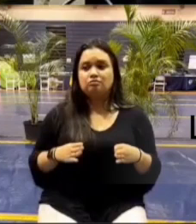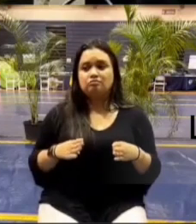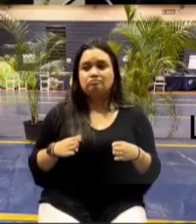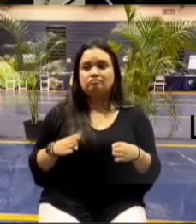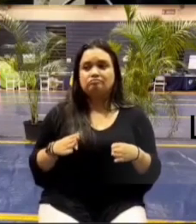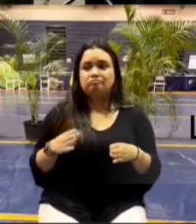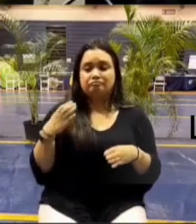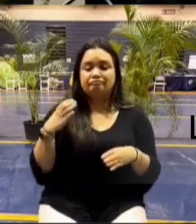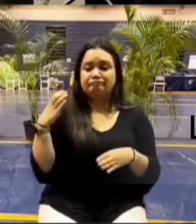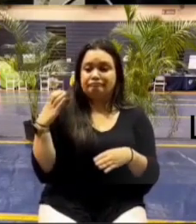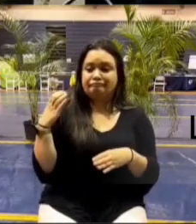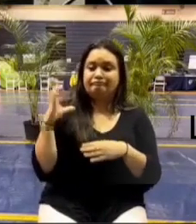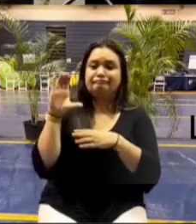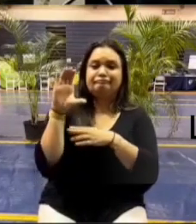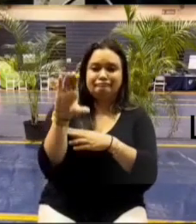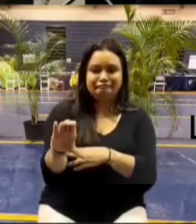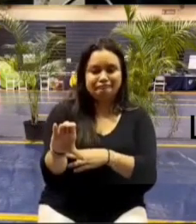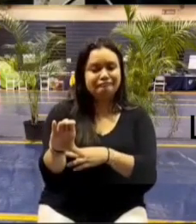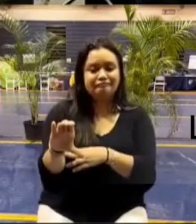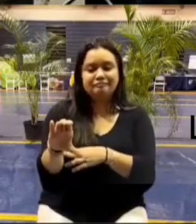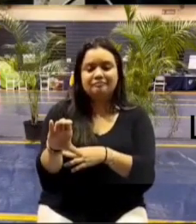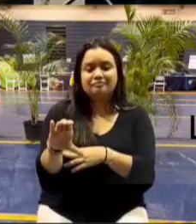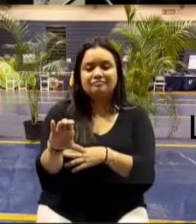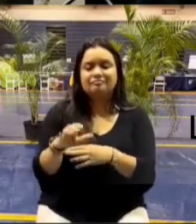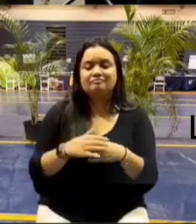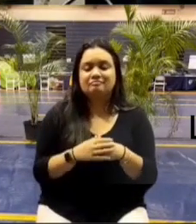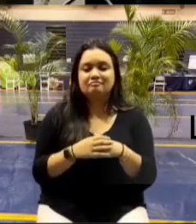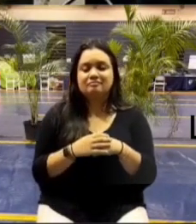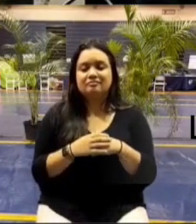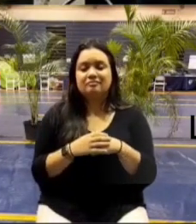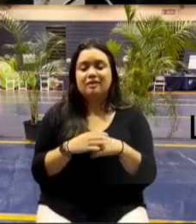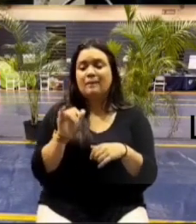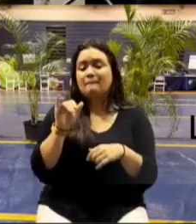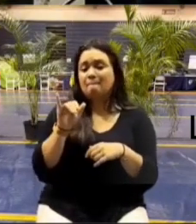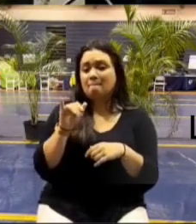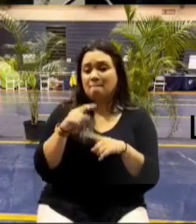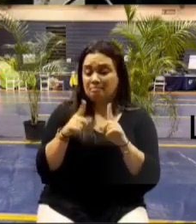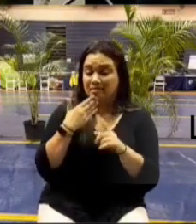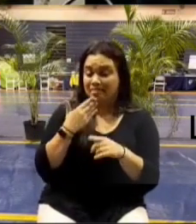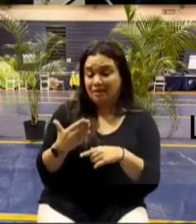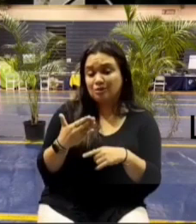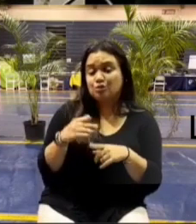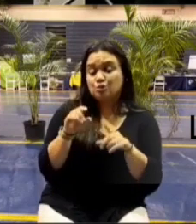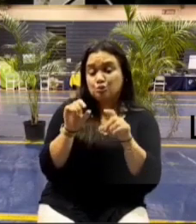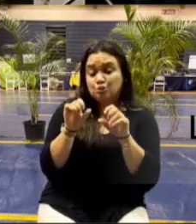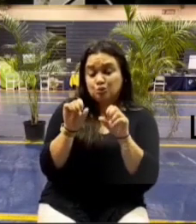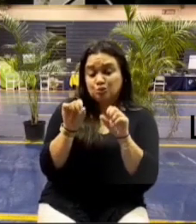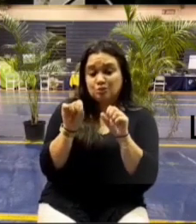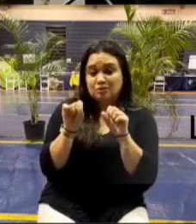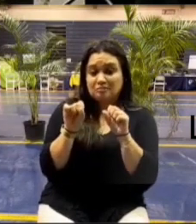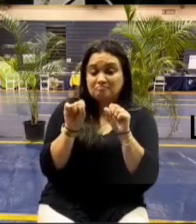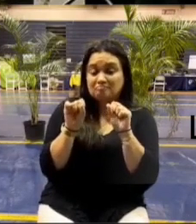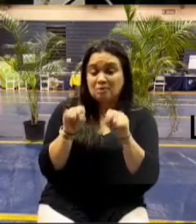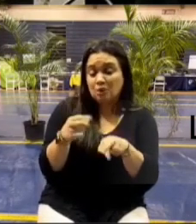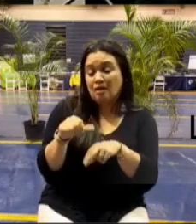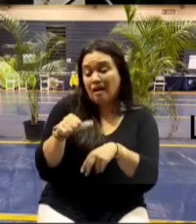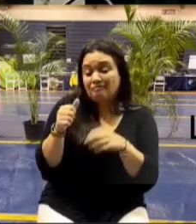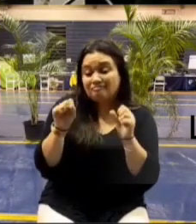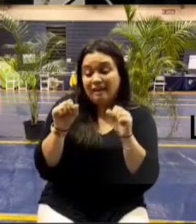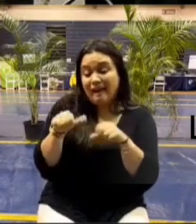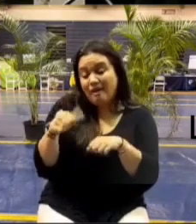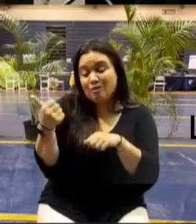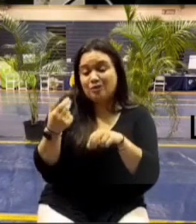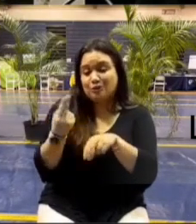roe is is uh relinquished back to the homeowner so but but thank you it could have other there are the uses for it